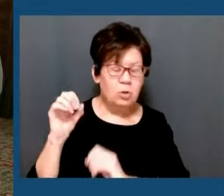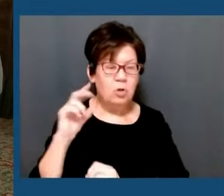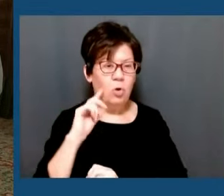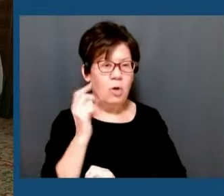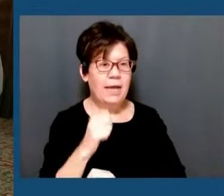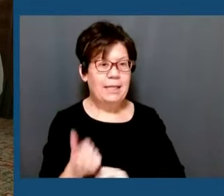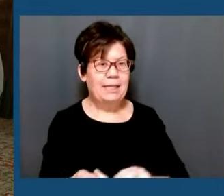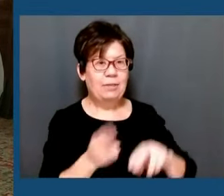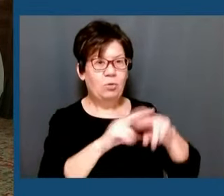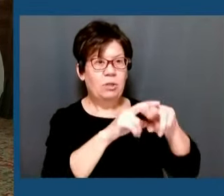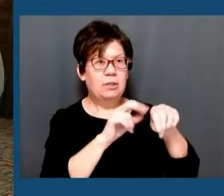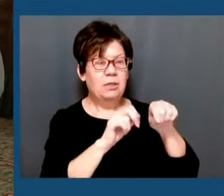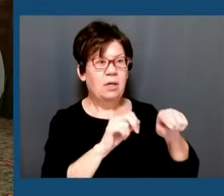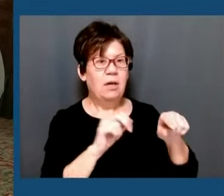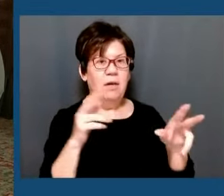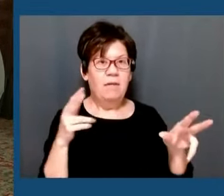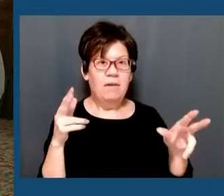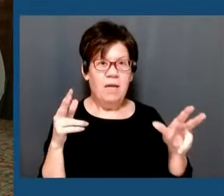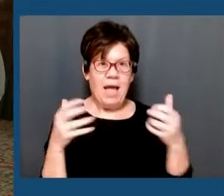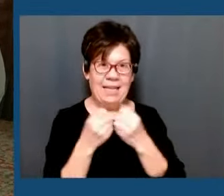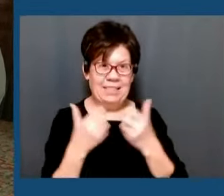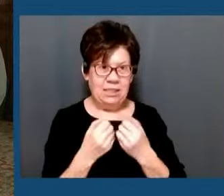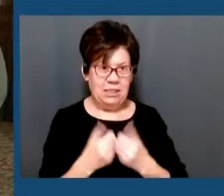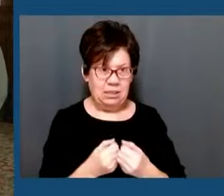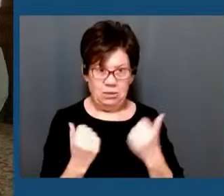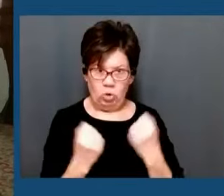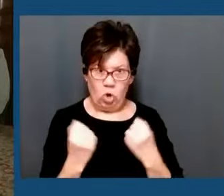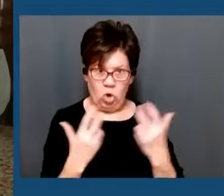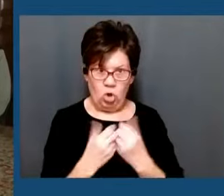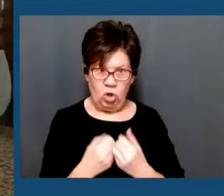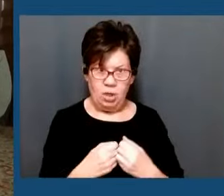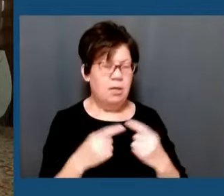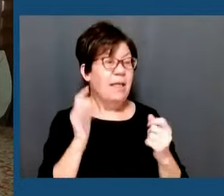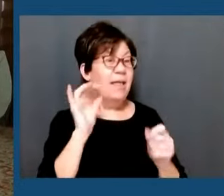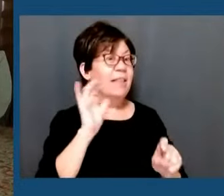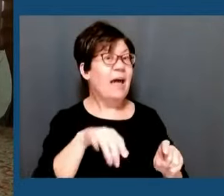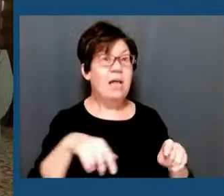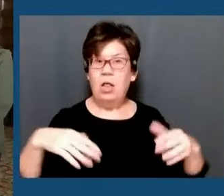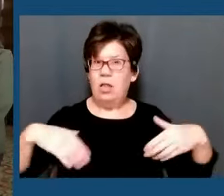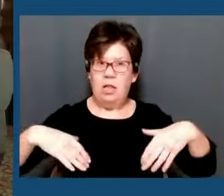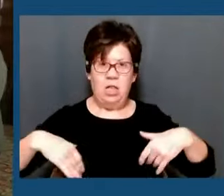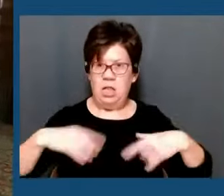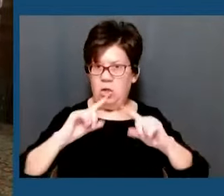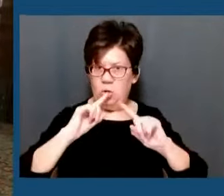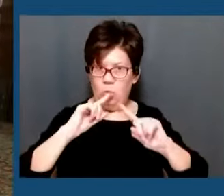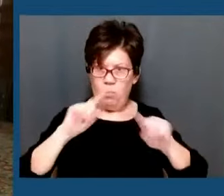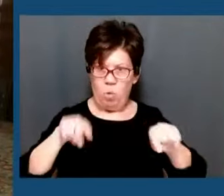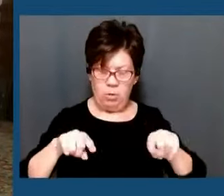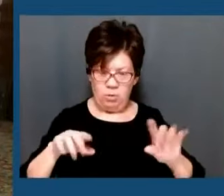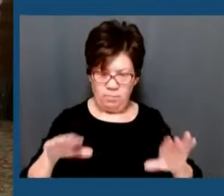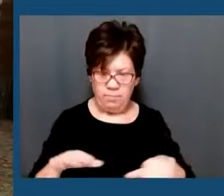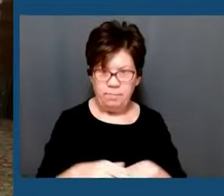vehicle accidents that has not been reported at this time. Thank you. Commissioner O'Brien?